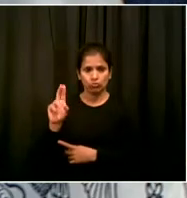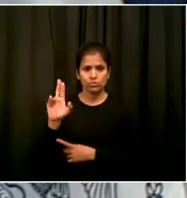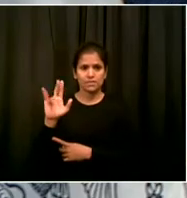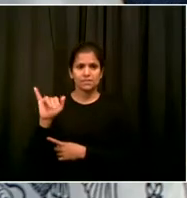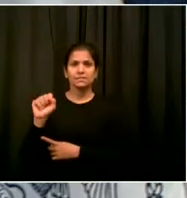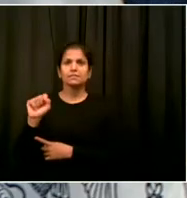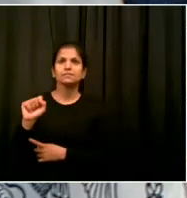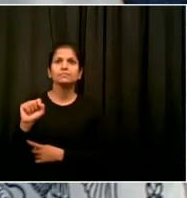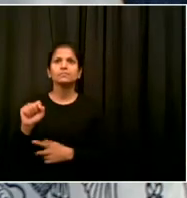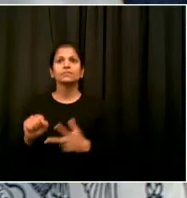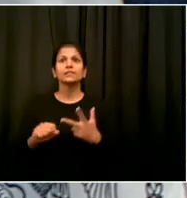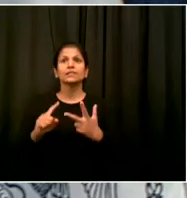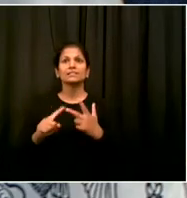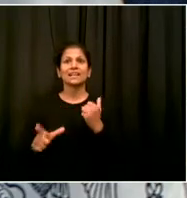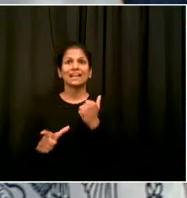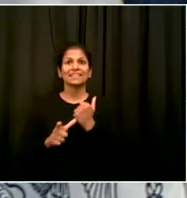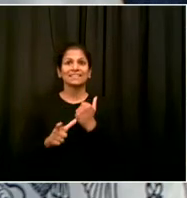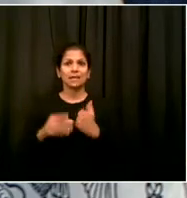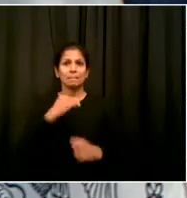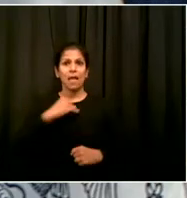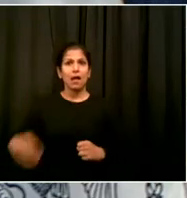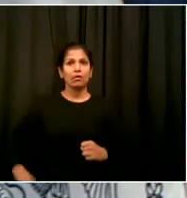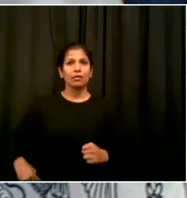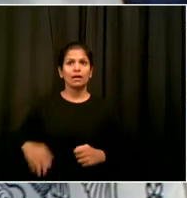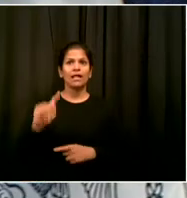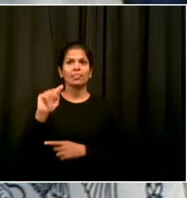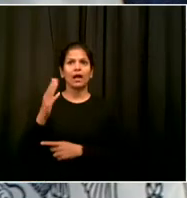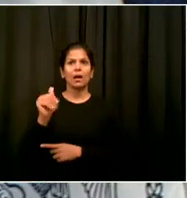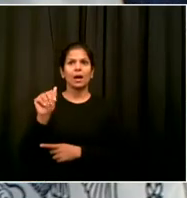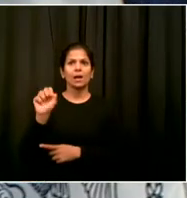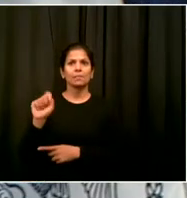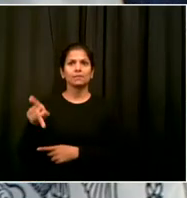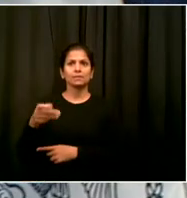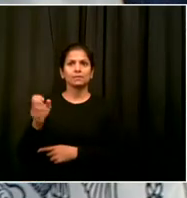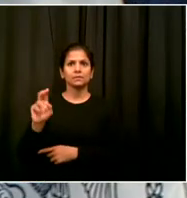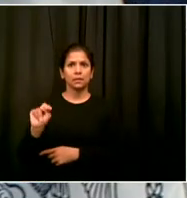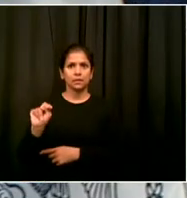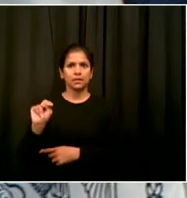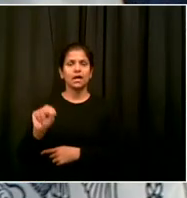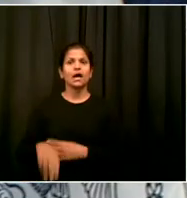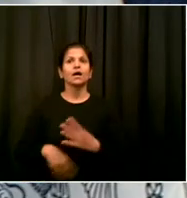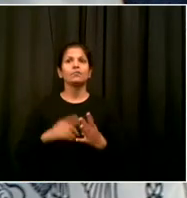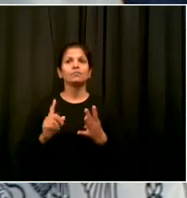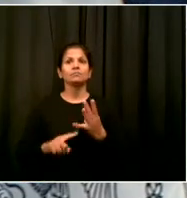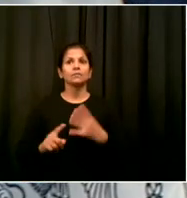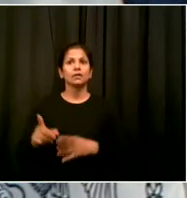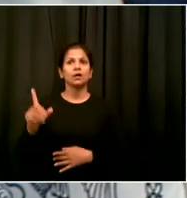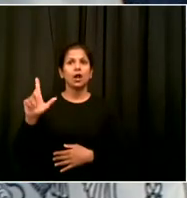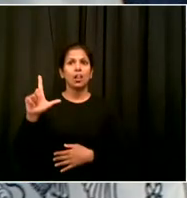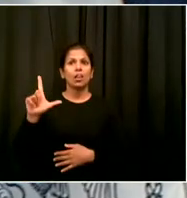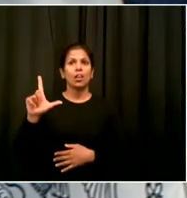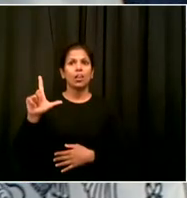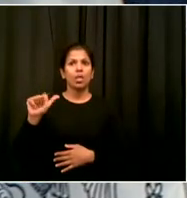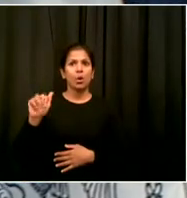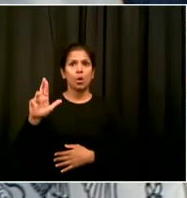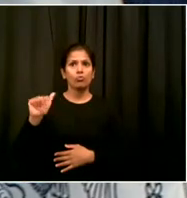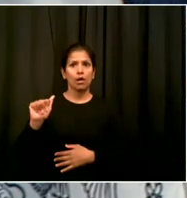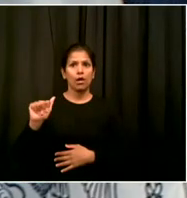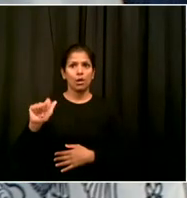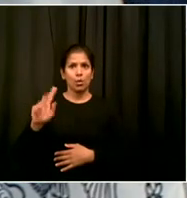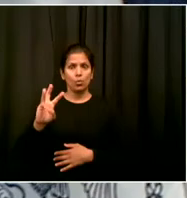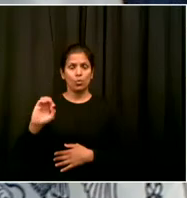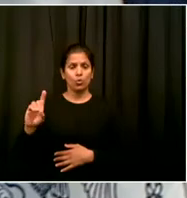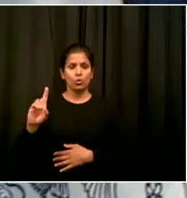Counsel for Democracy NYC, Laura Wood, and Senior Advisor Dr. Jay Varma. With that, we'll start with Rich from